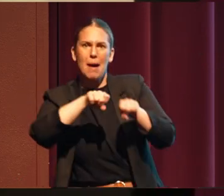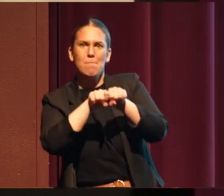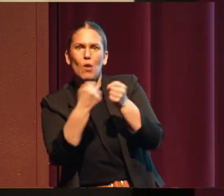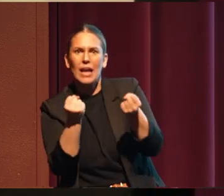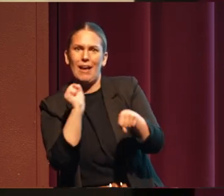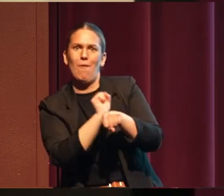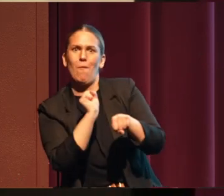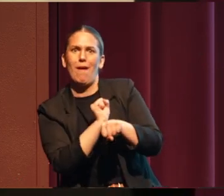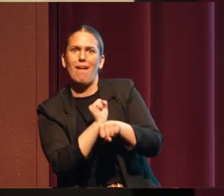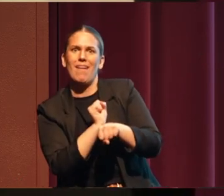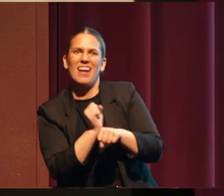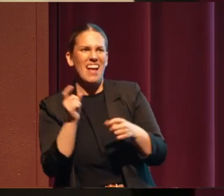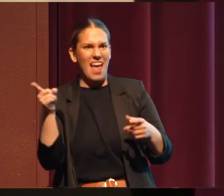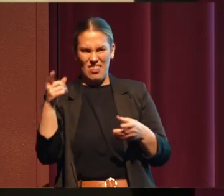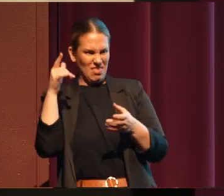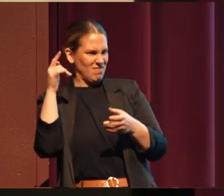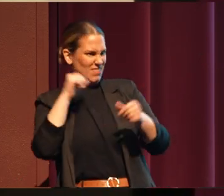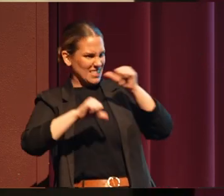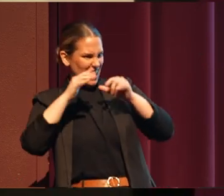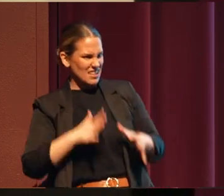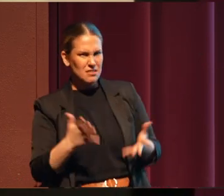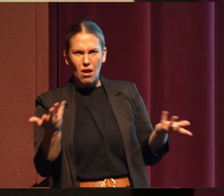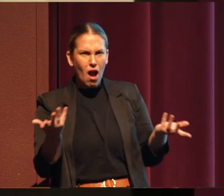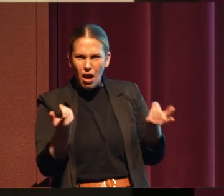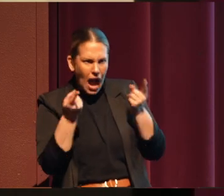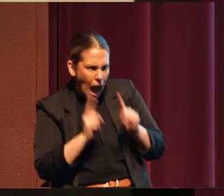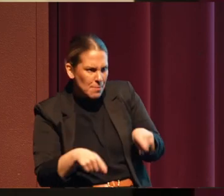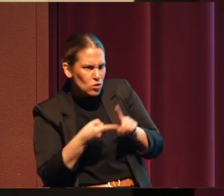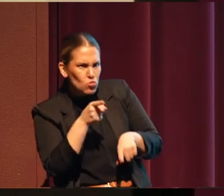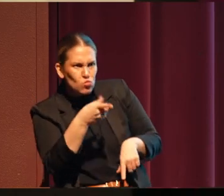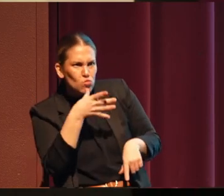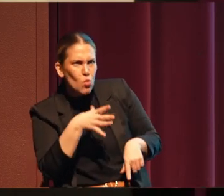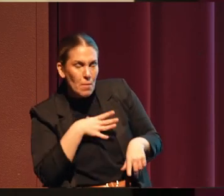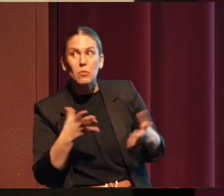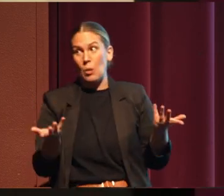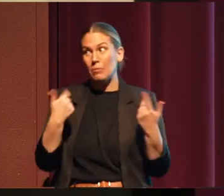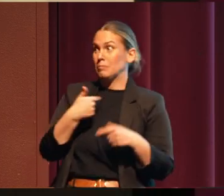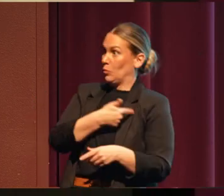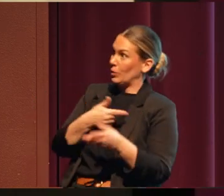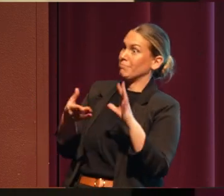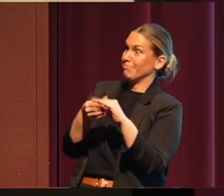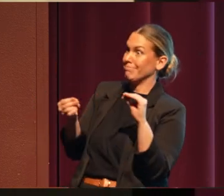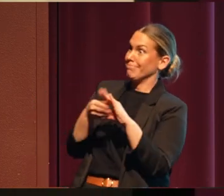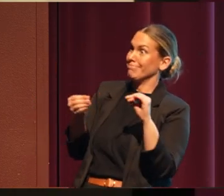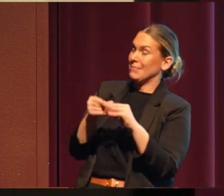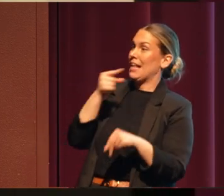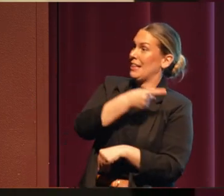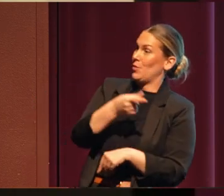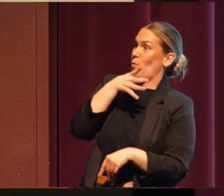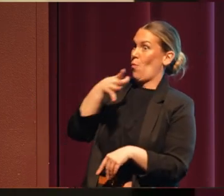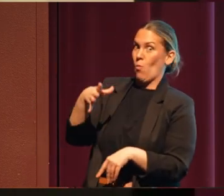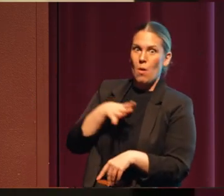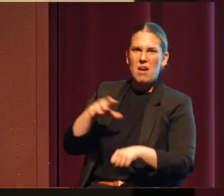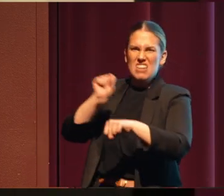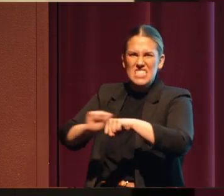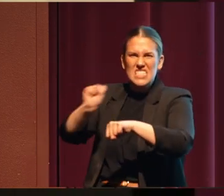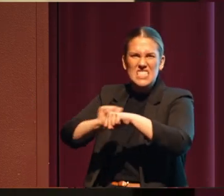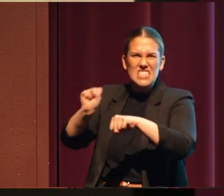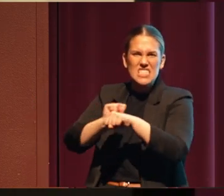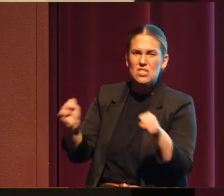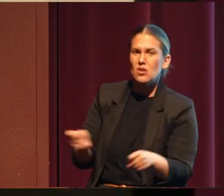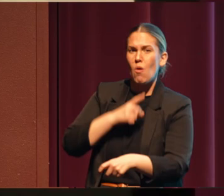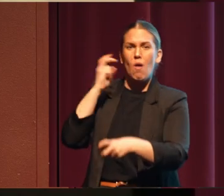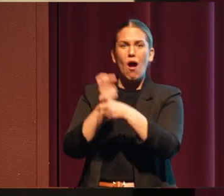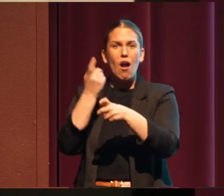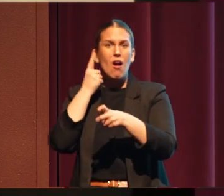figure out what had happened to these ladies. But ask us, we'll tell you the oral story. They worked so hard to retain this food for the winter months that